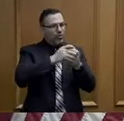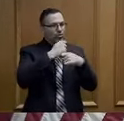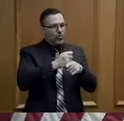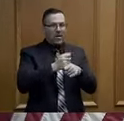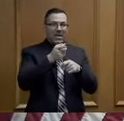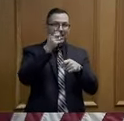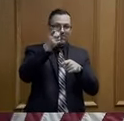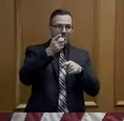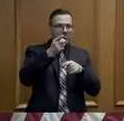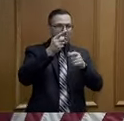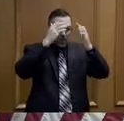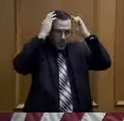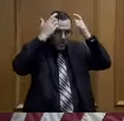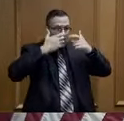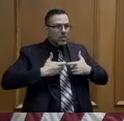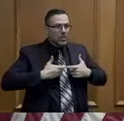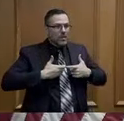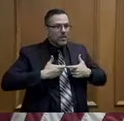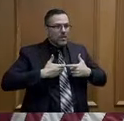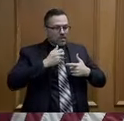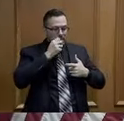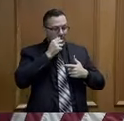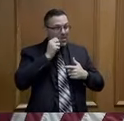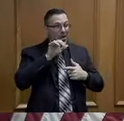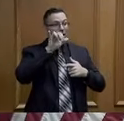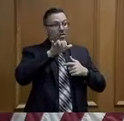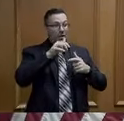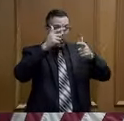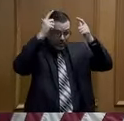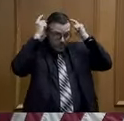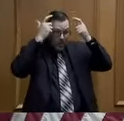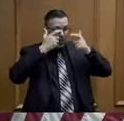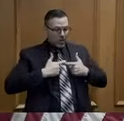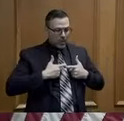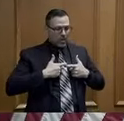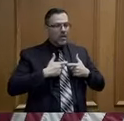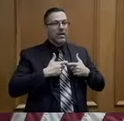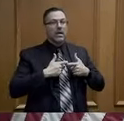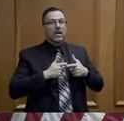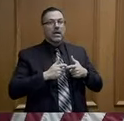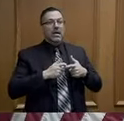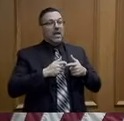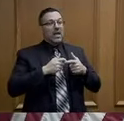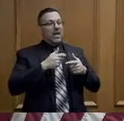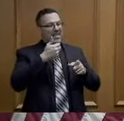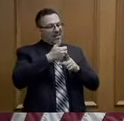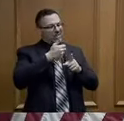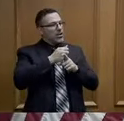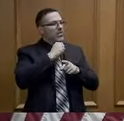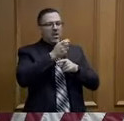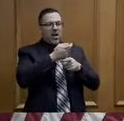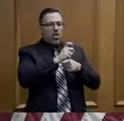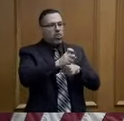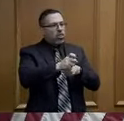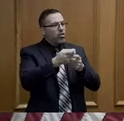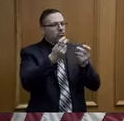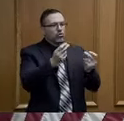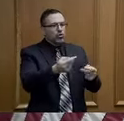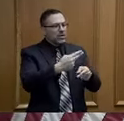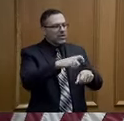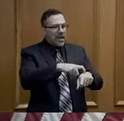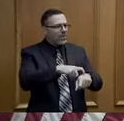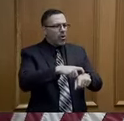allow a health care worker to extend the use of their face masks when dealing